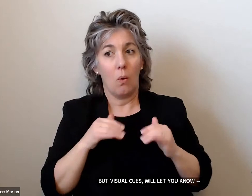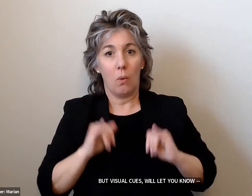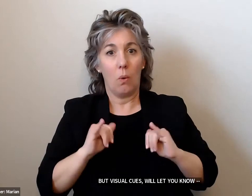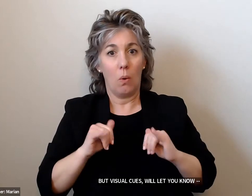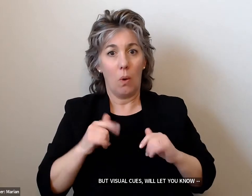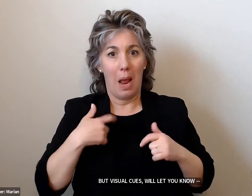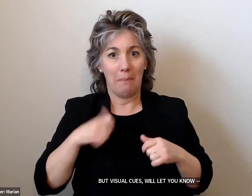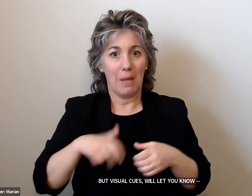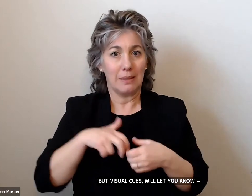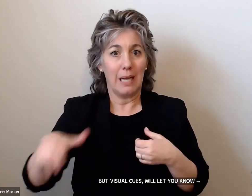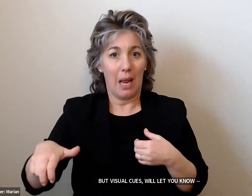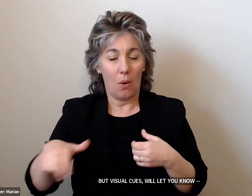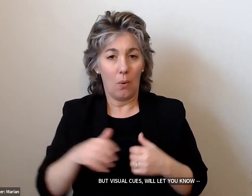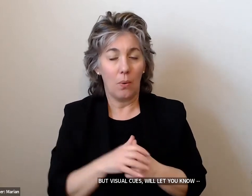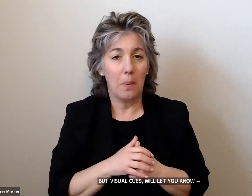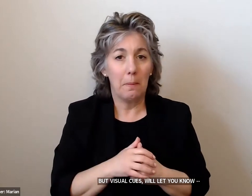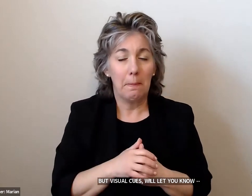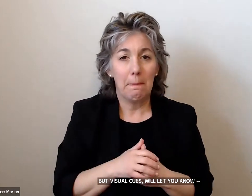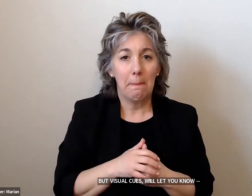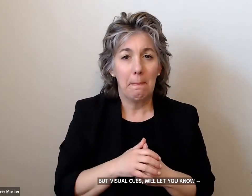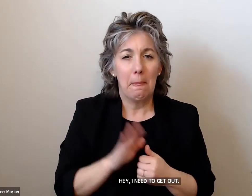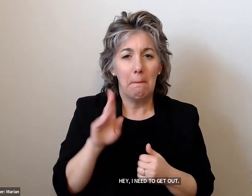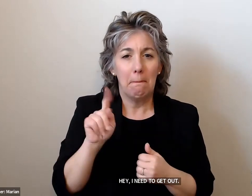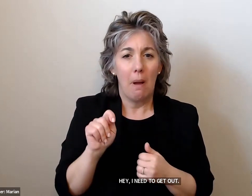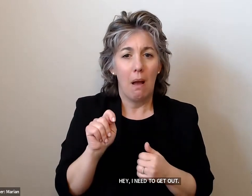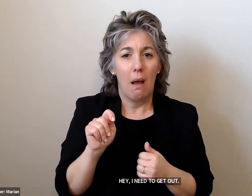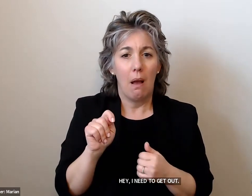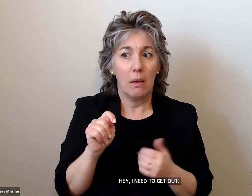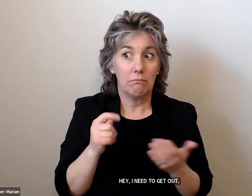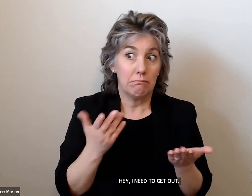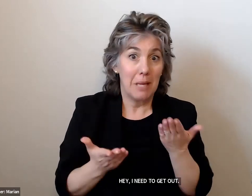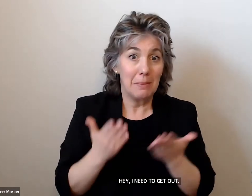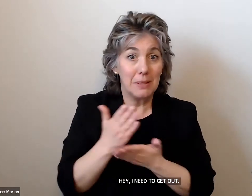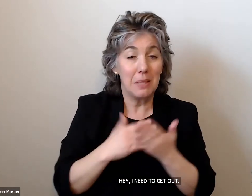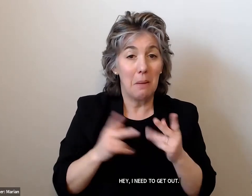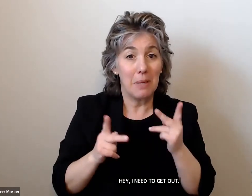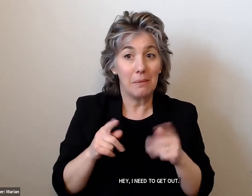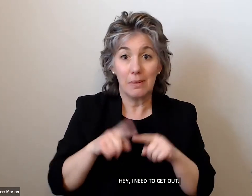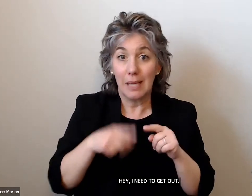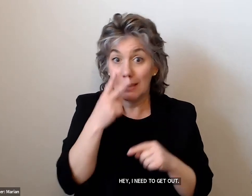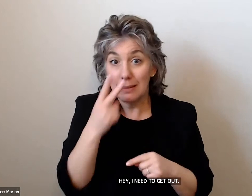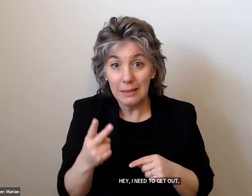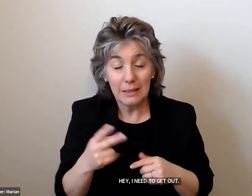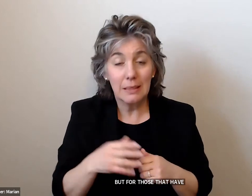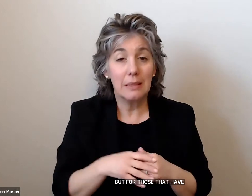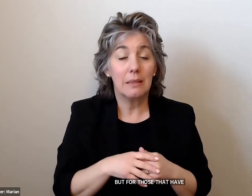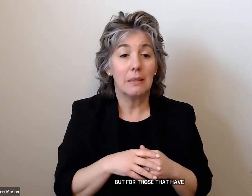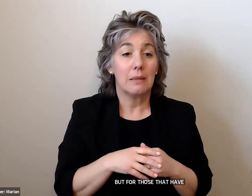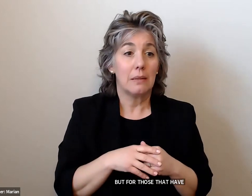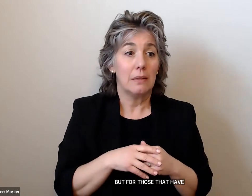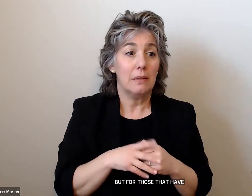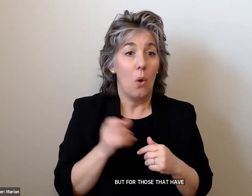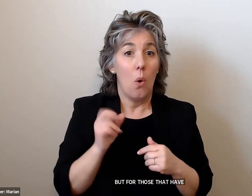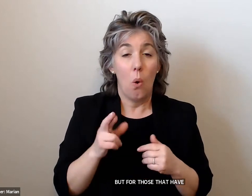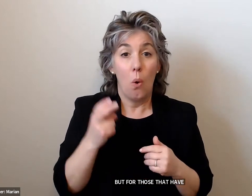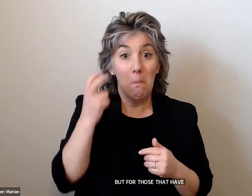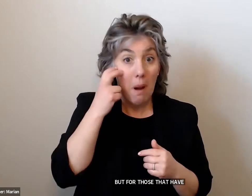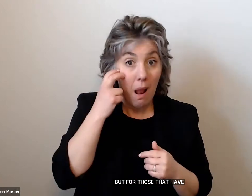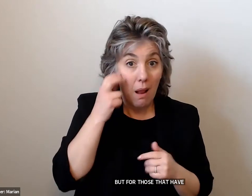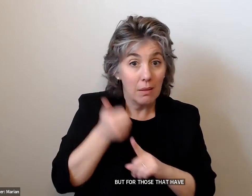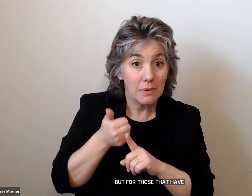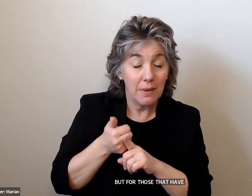out. But for those that have either vision loss or who are blind